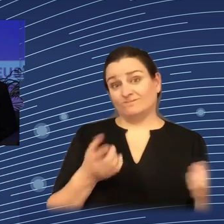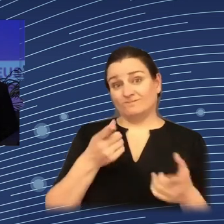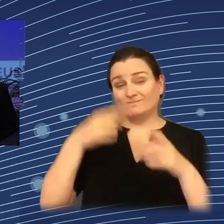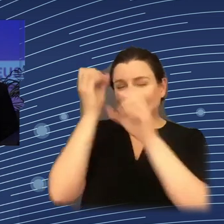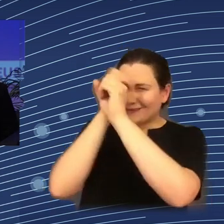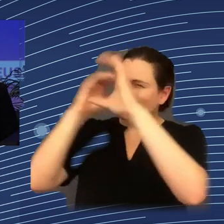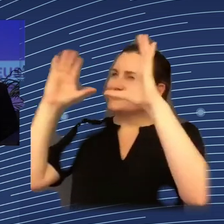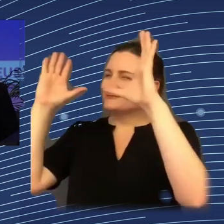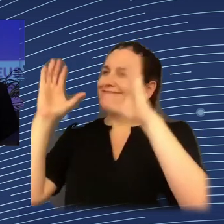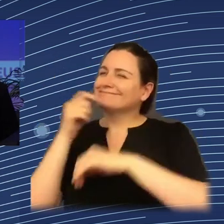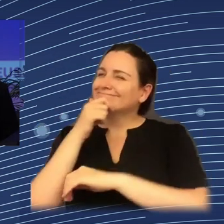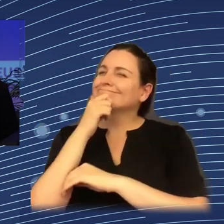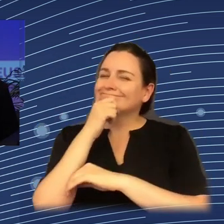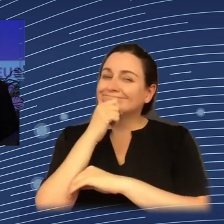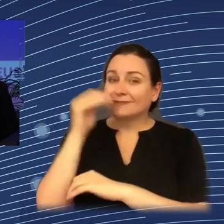this future?